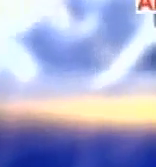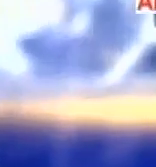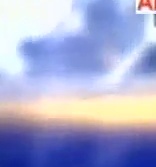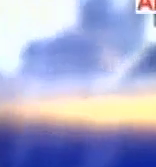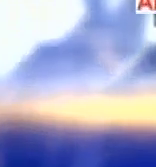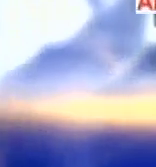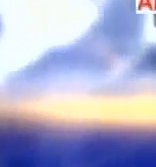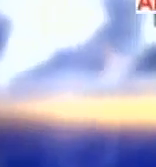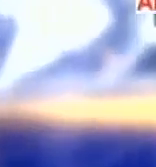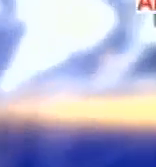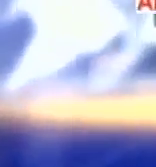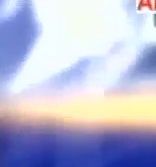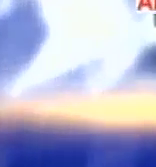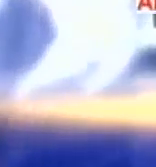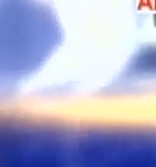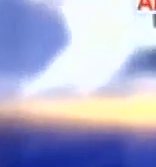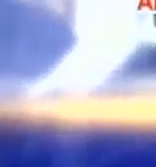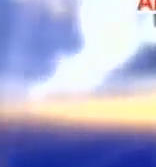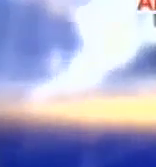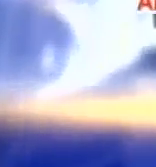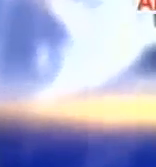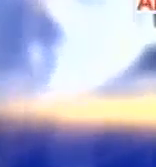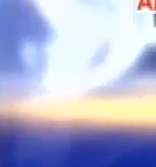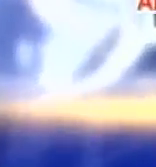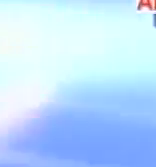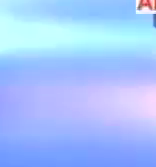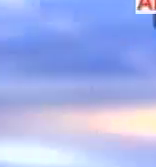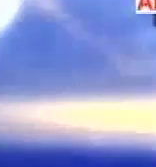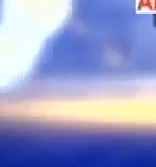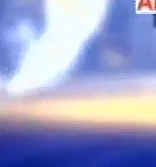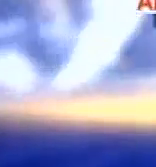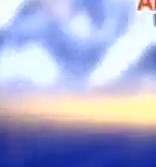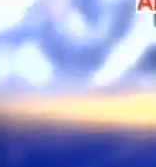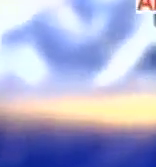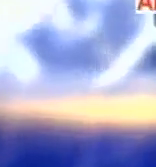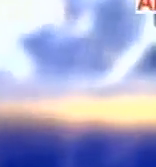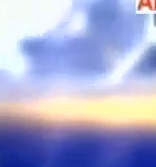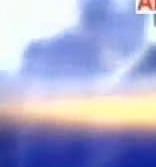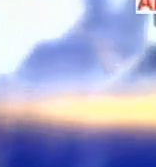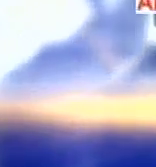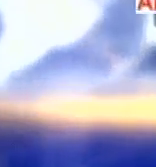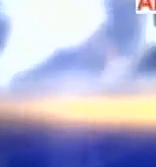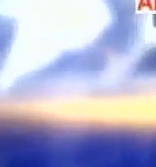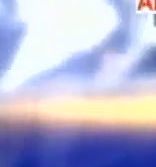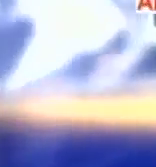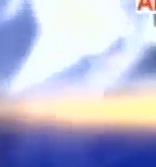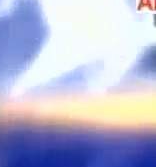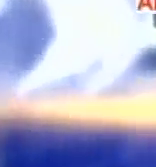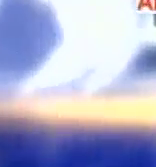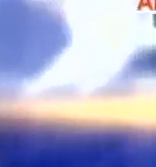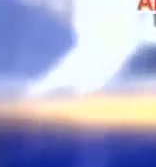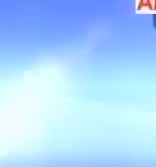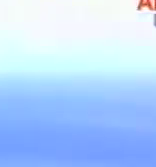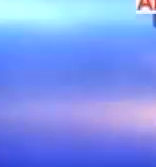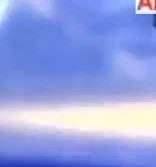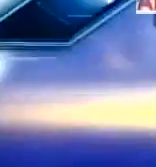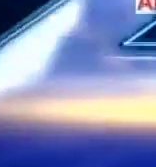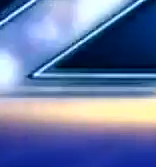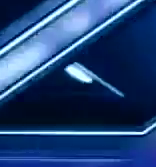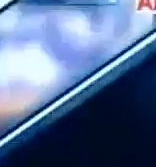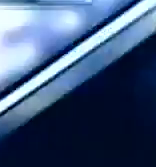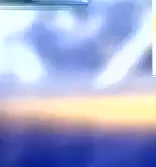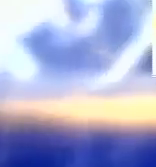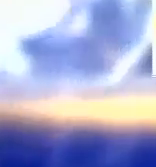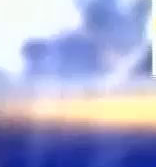Tourism and Aviation Minister Vincent Van Der Poel-Wallace was quoted in the article that a meeting is set for next week with the troubled airline to discuss a whole series of